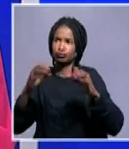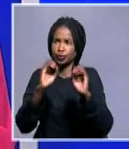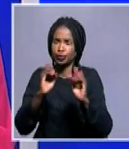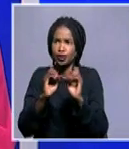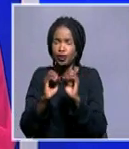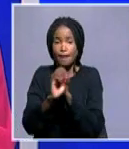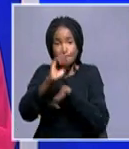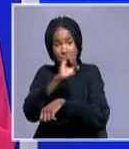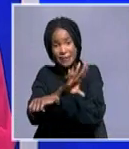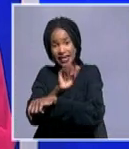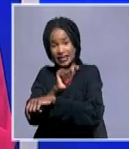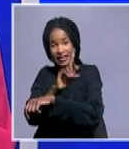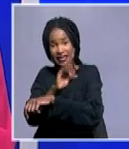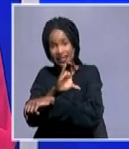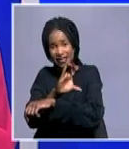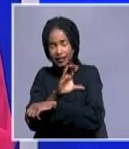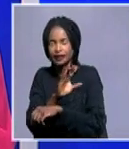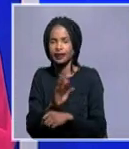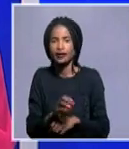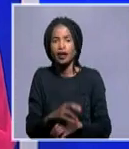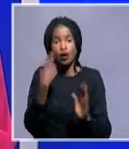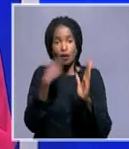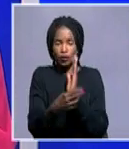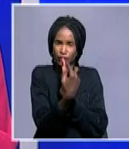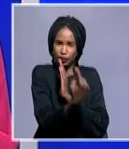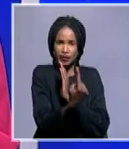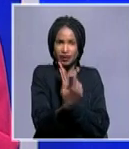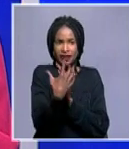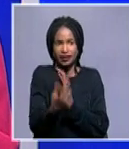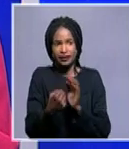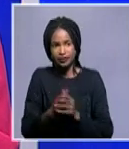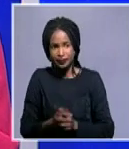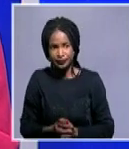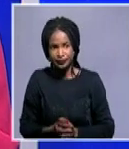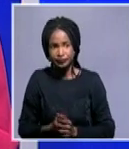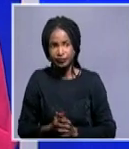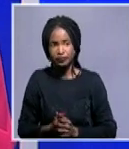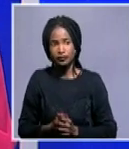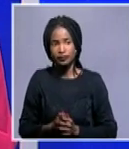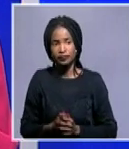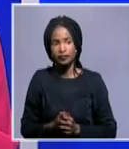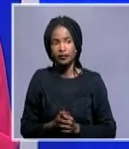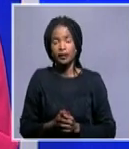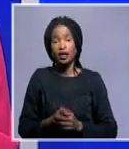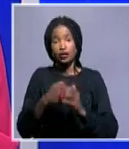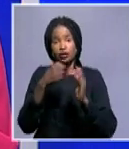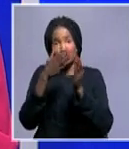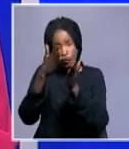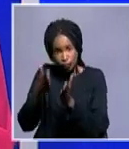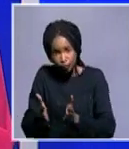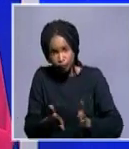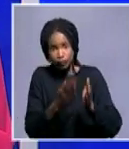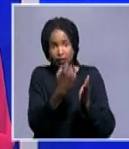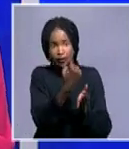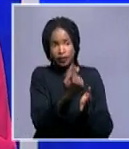has got its own blueprint which is the strategic indicative plan of the organ.